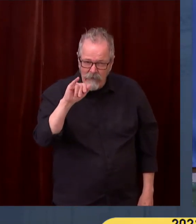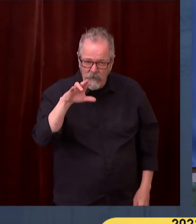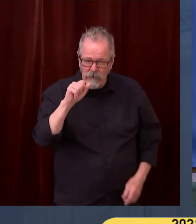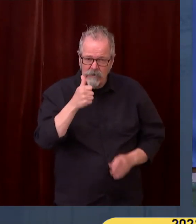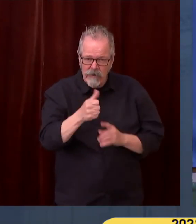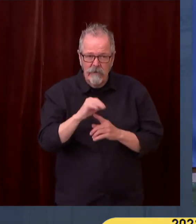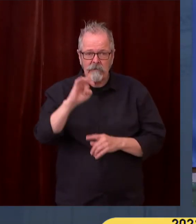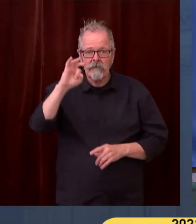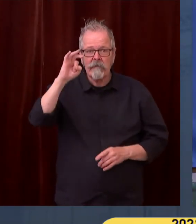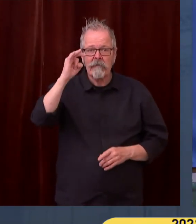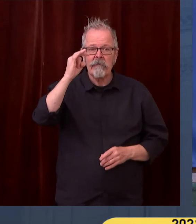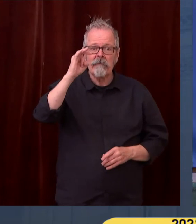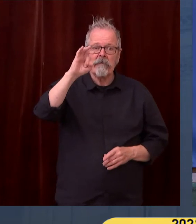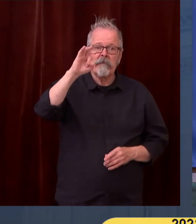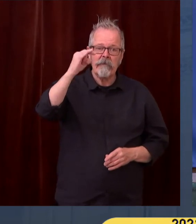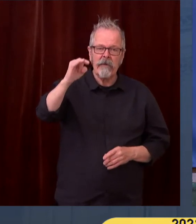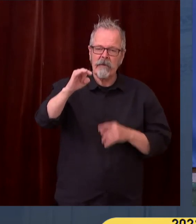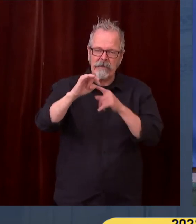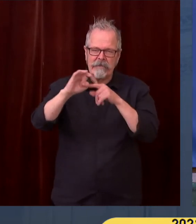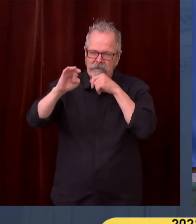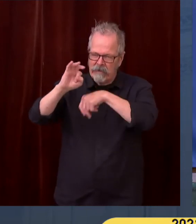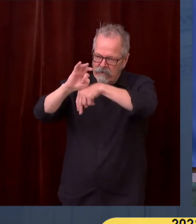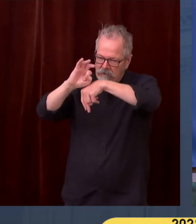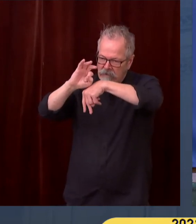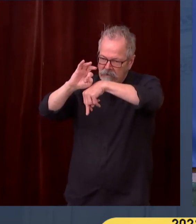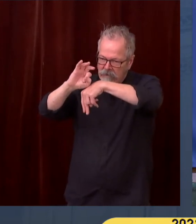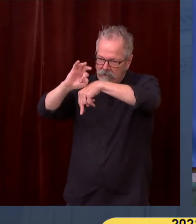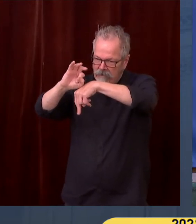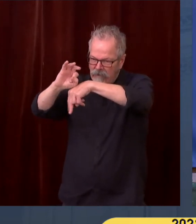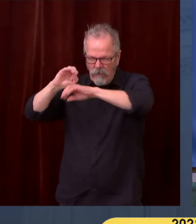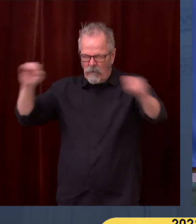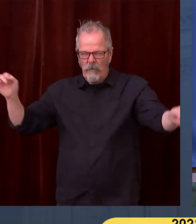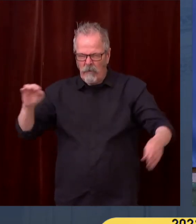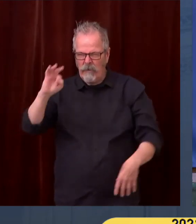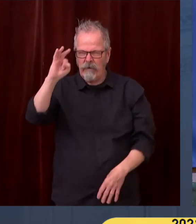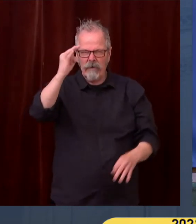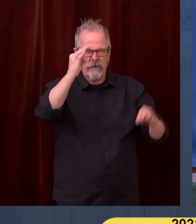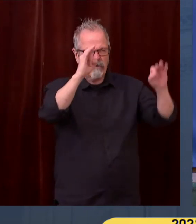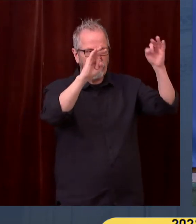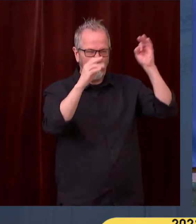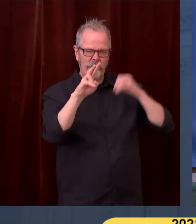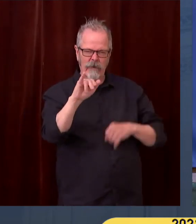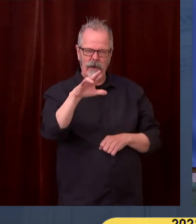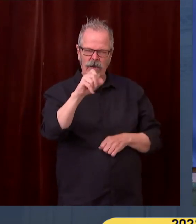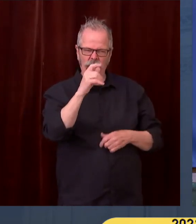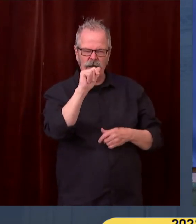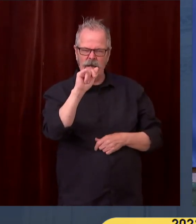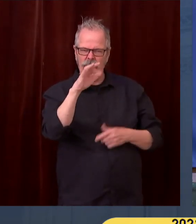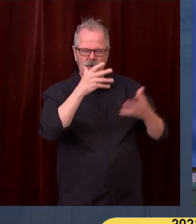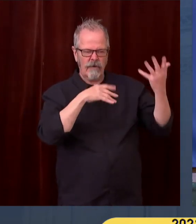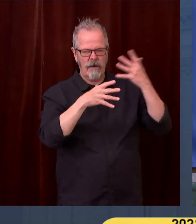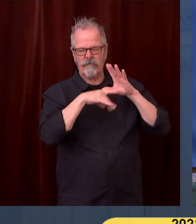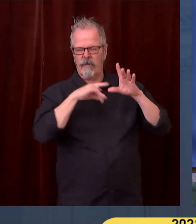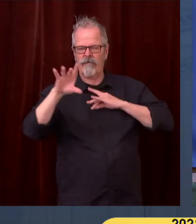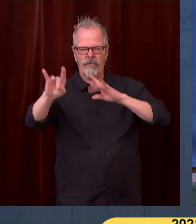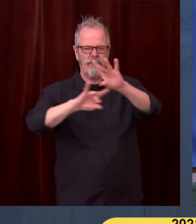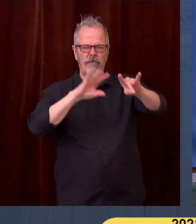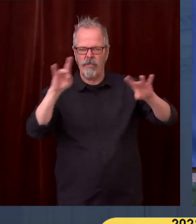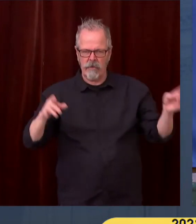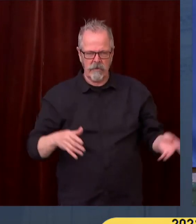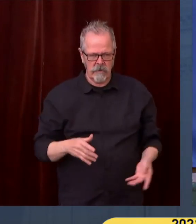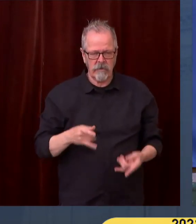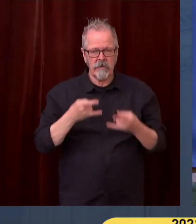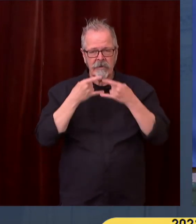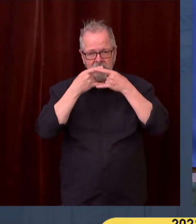And if in the next several weeks in these counties that will have frustrations, put their minds to it, we can get back in the saddle and